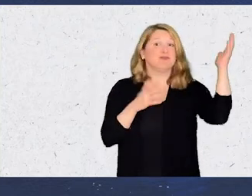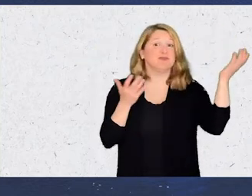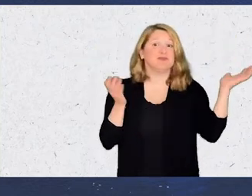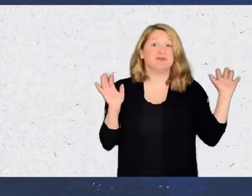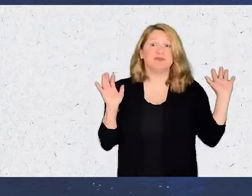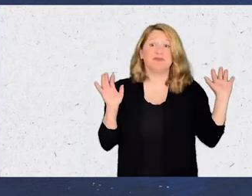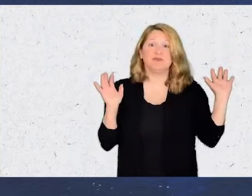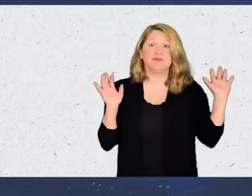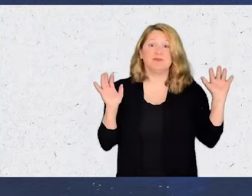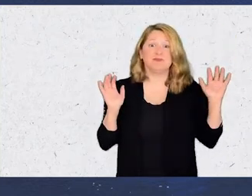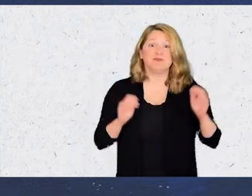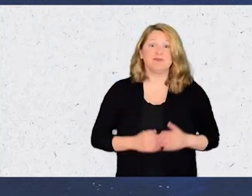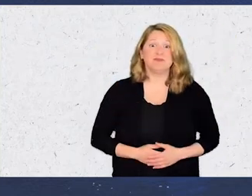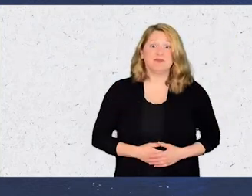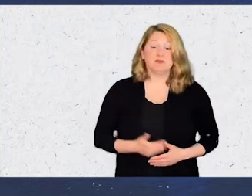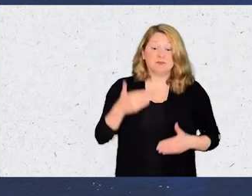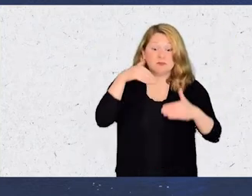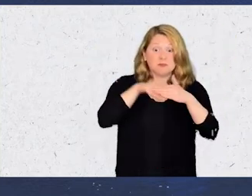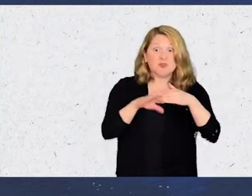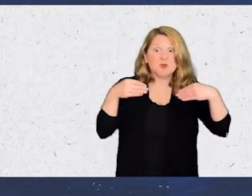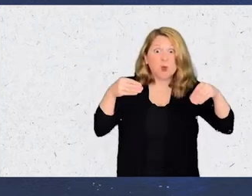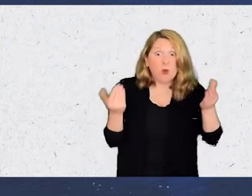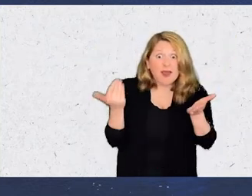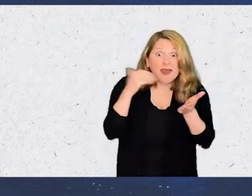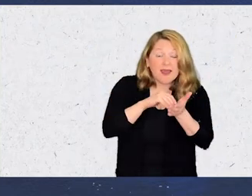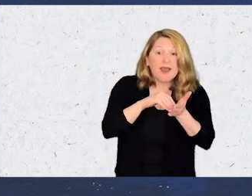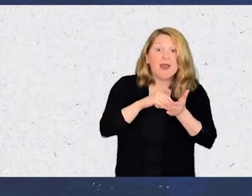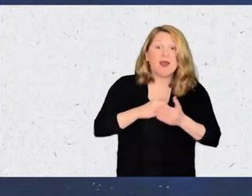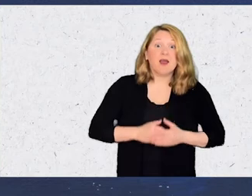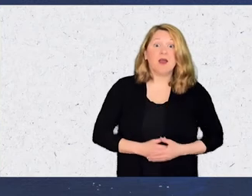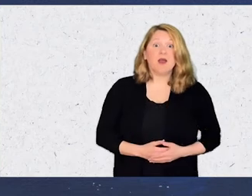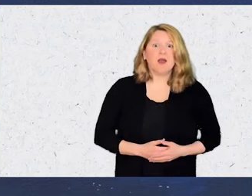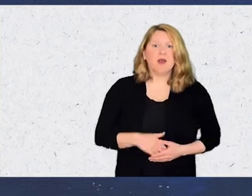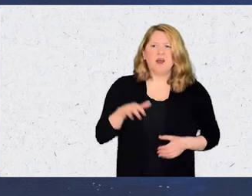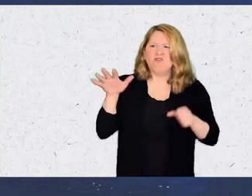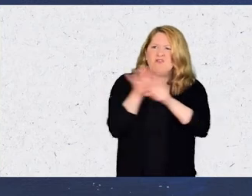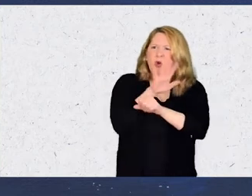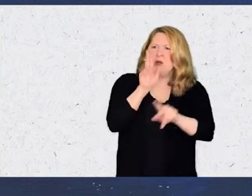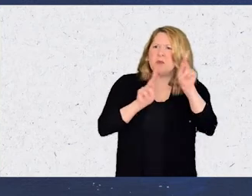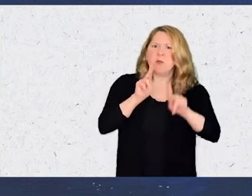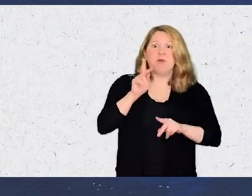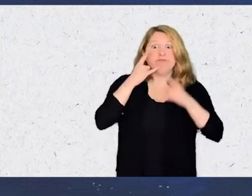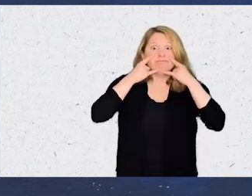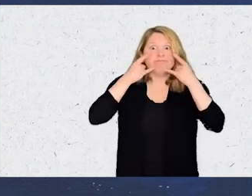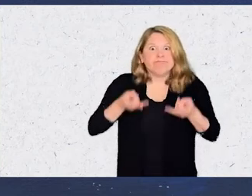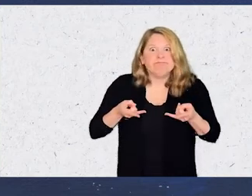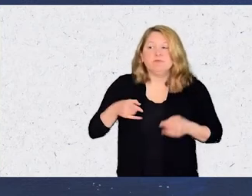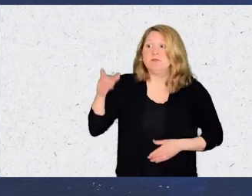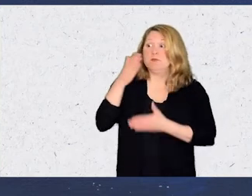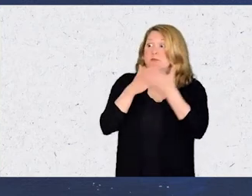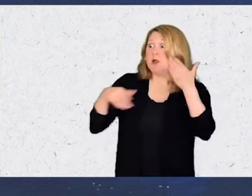Being in stores again, full of unmasked,